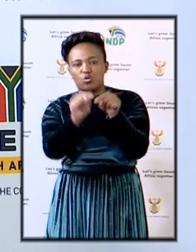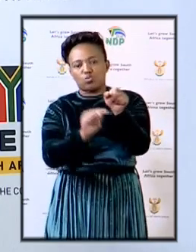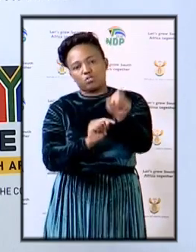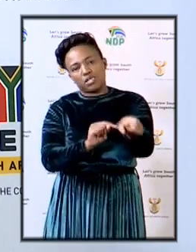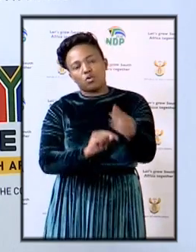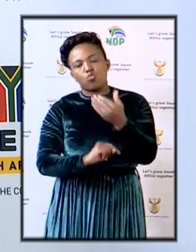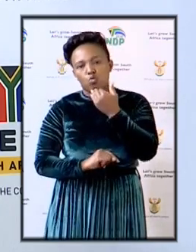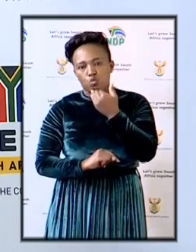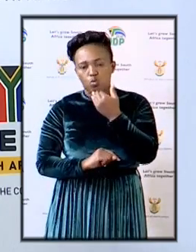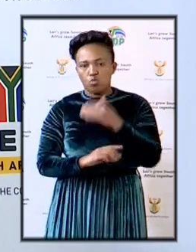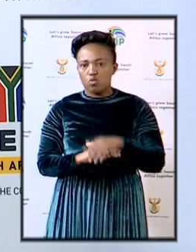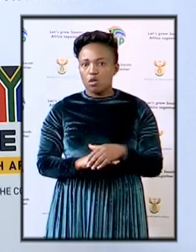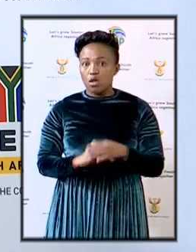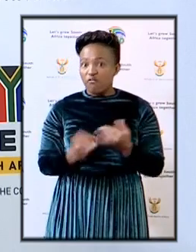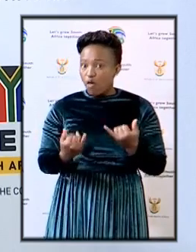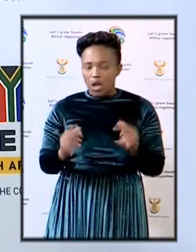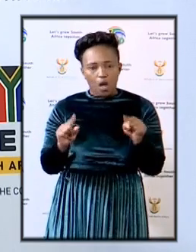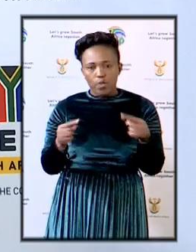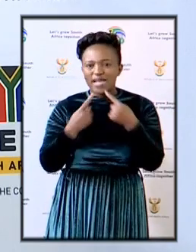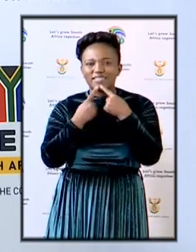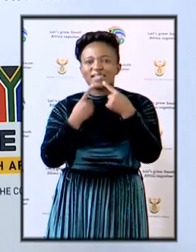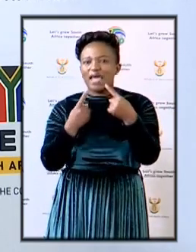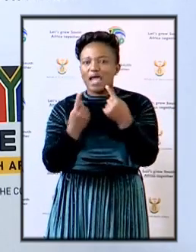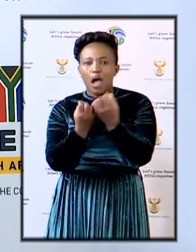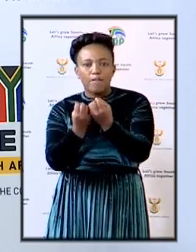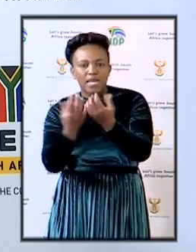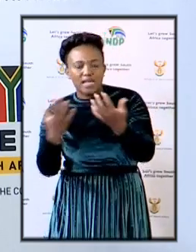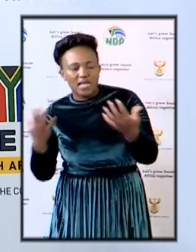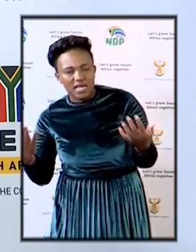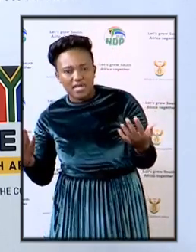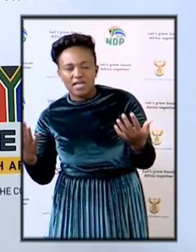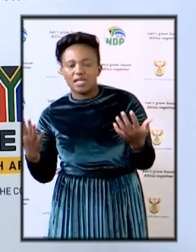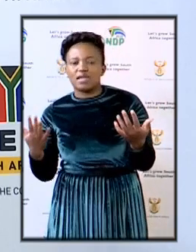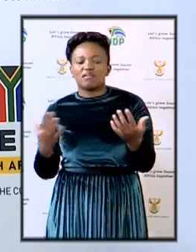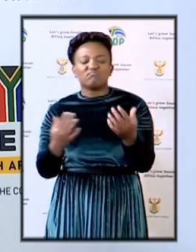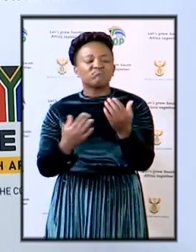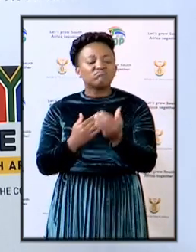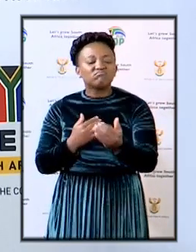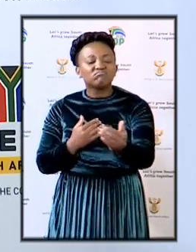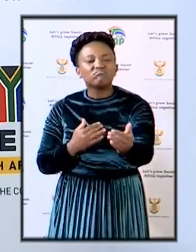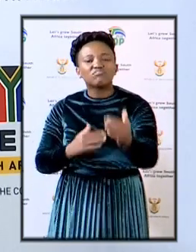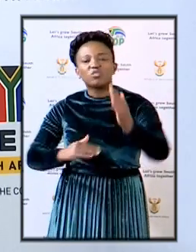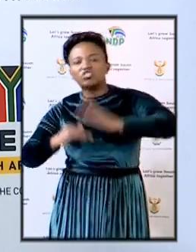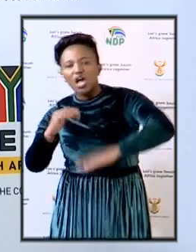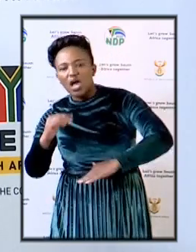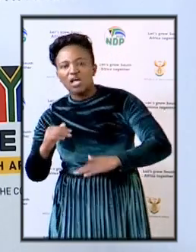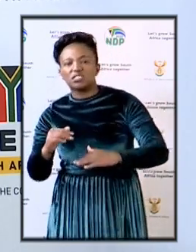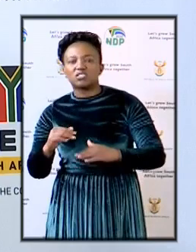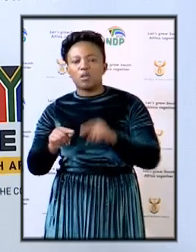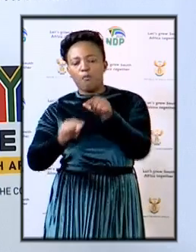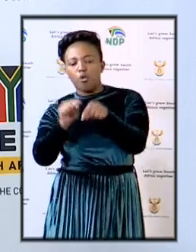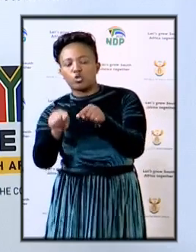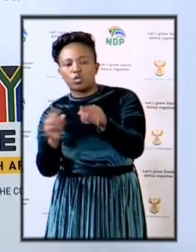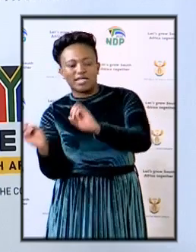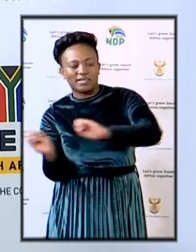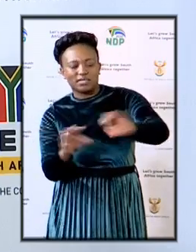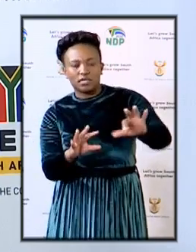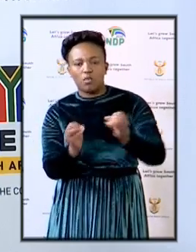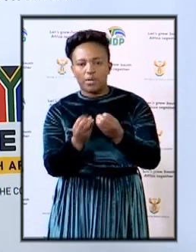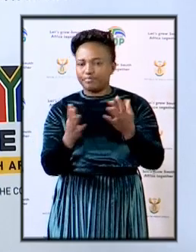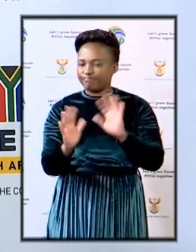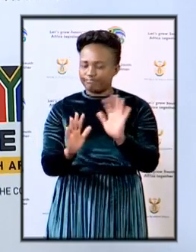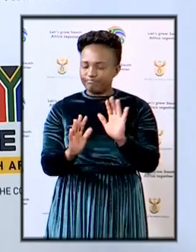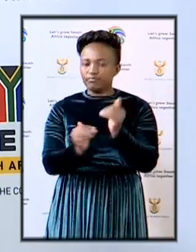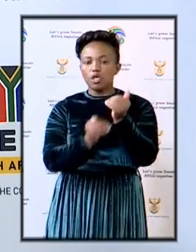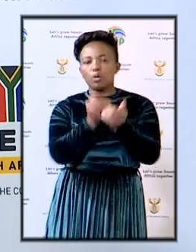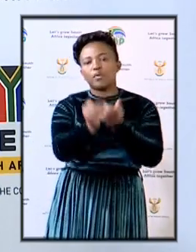so we will not be indicating how many we are going to be charging or prosecuting this is a process